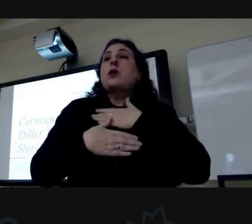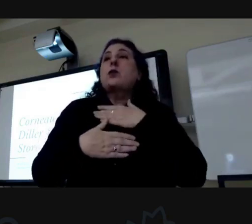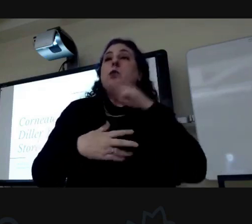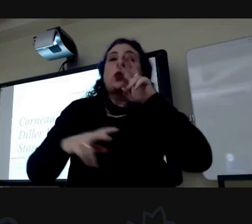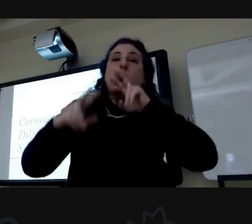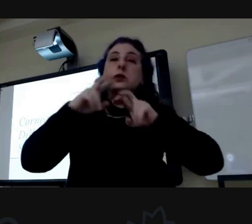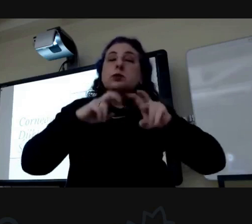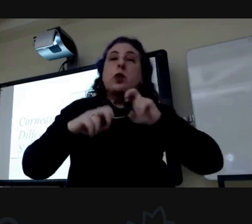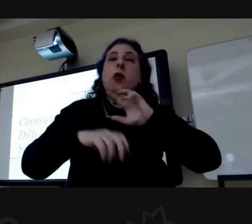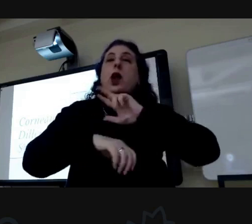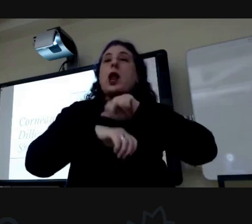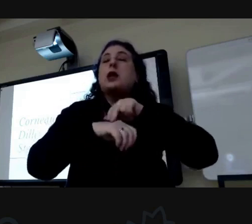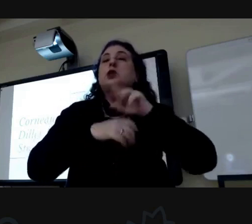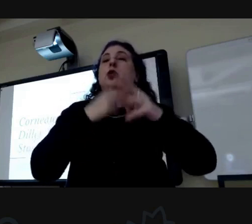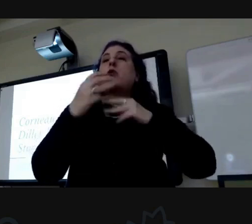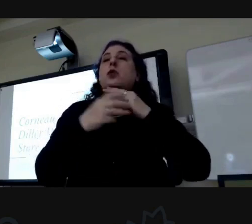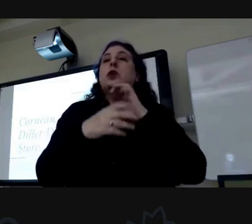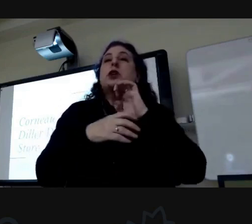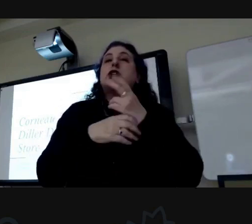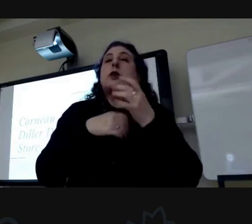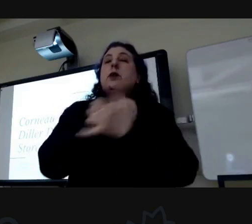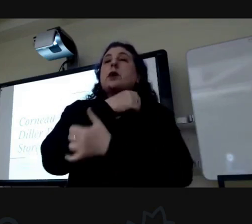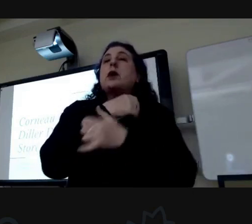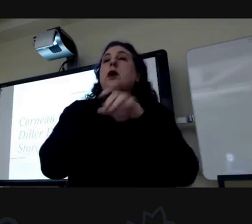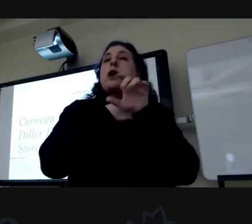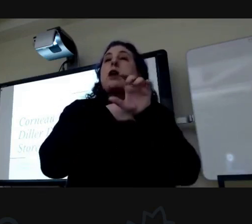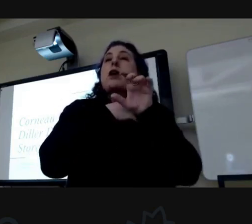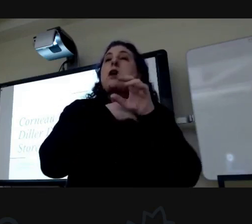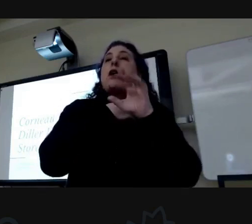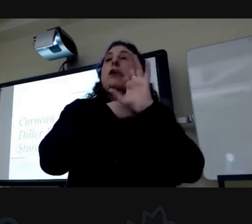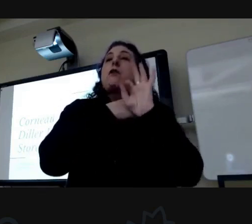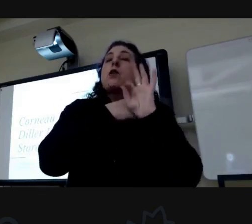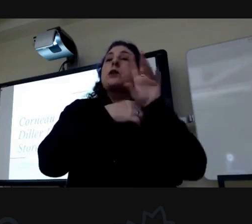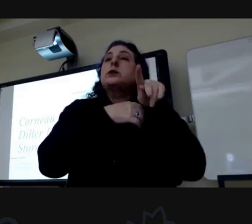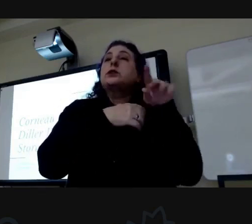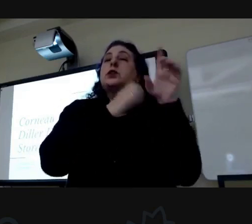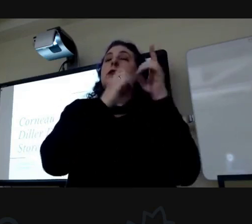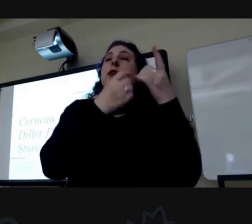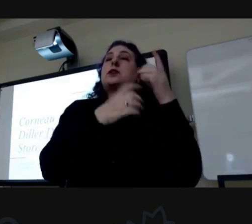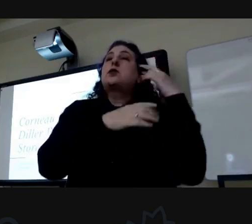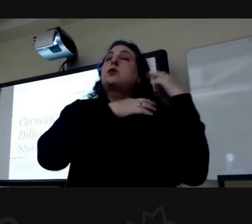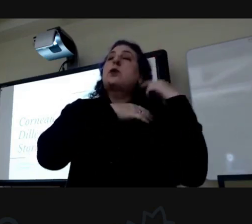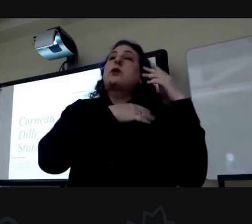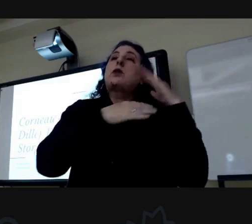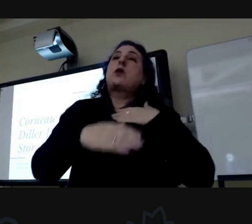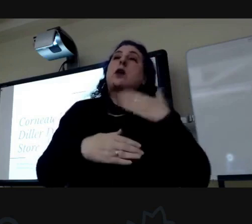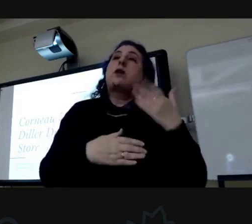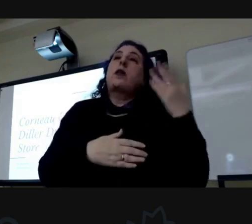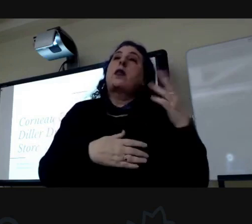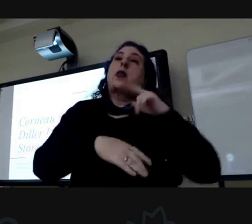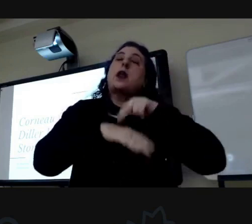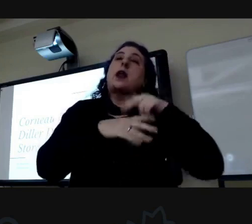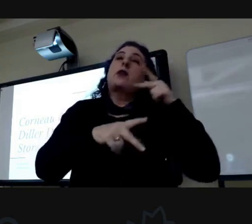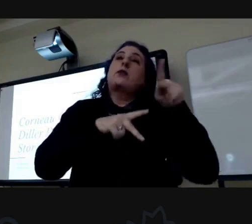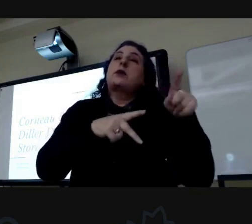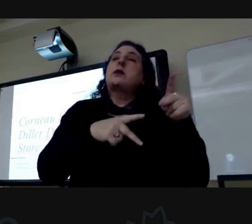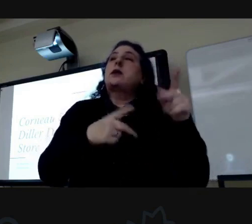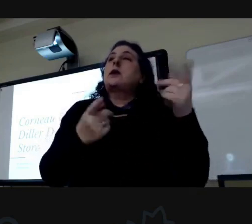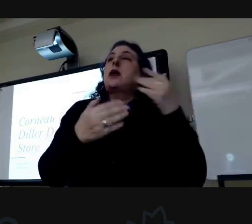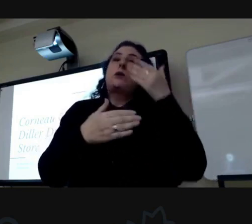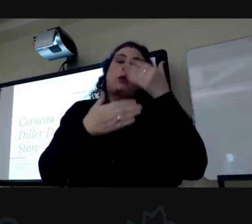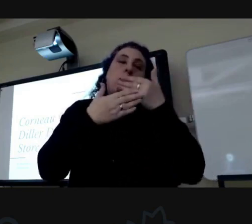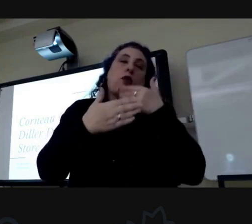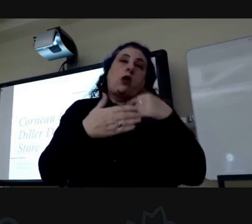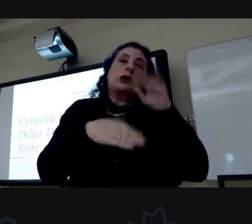explore their natural world the Champaign County Forest Preserve District recognizes its responsibility to acknowledge those native peoples who came before